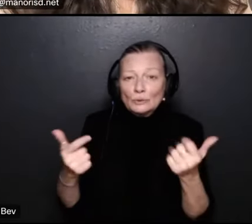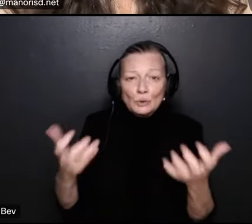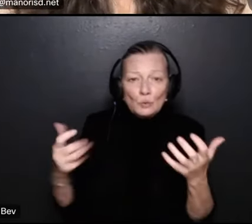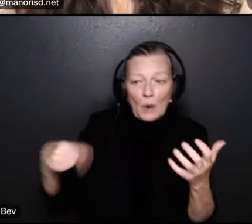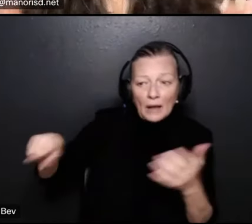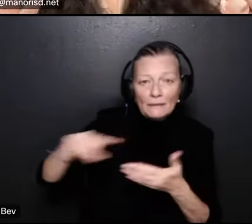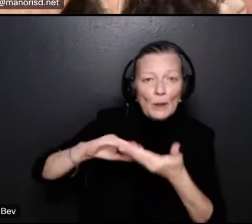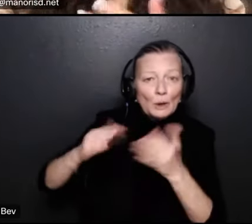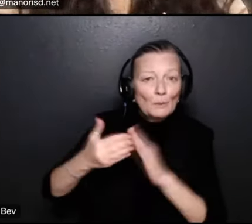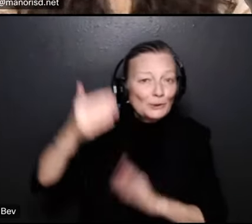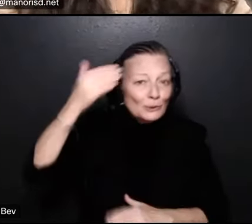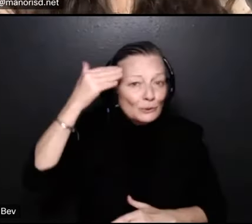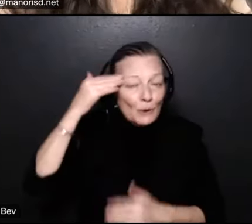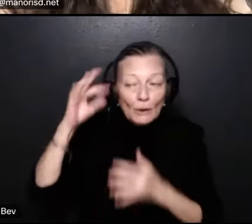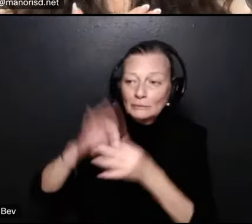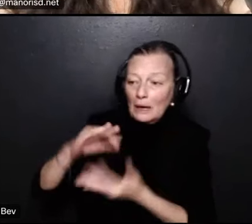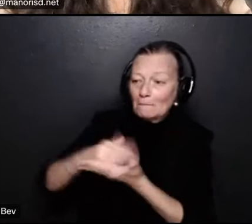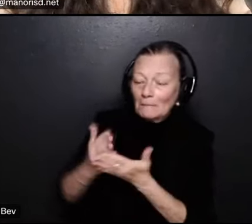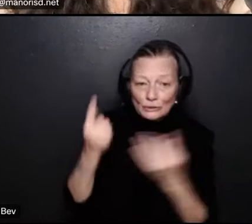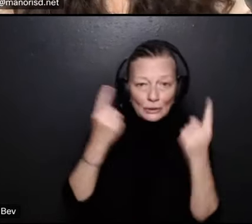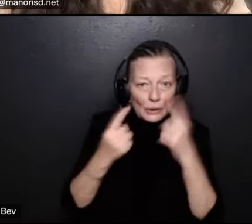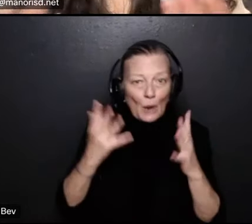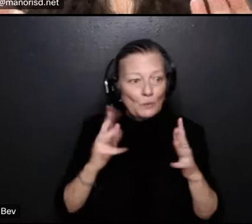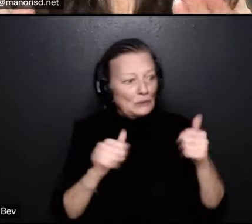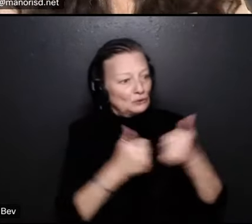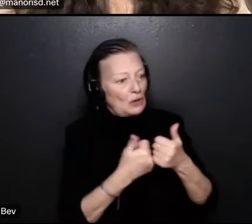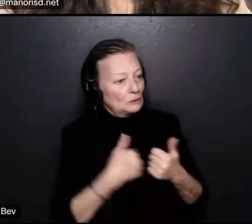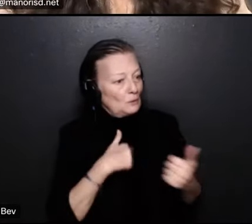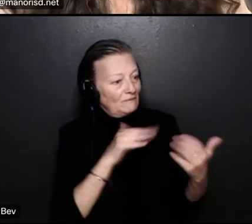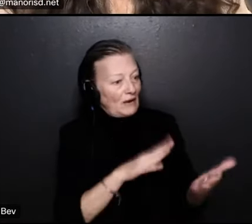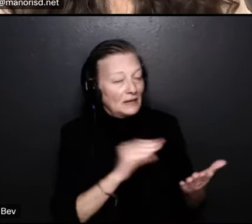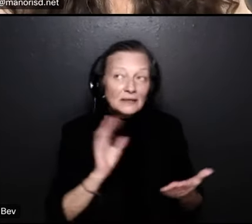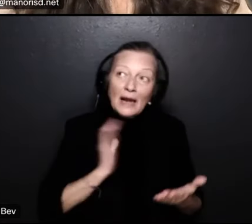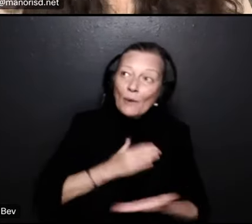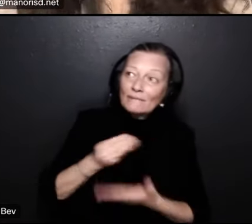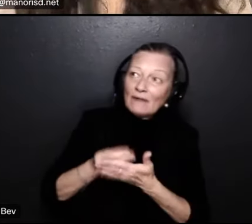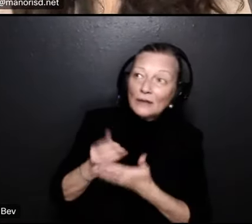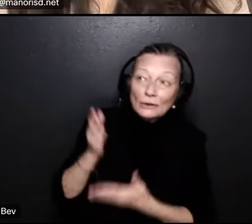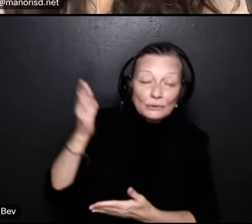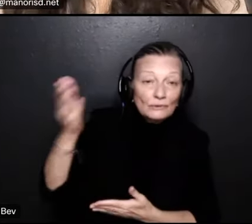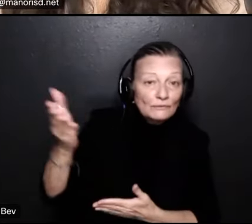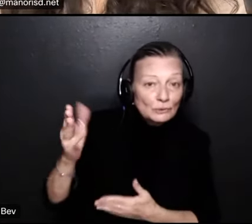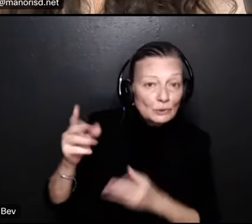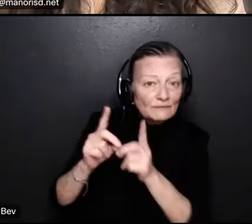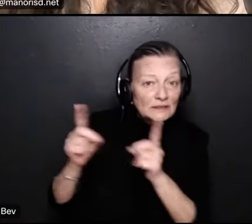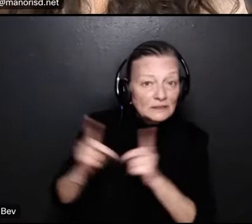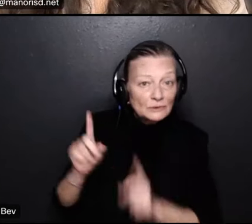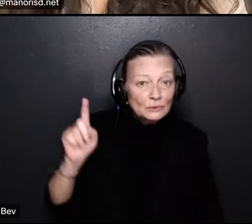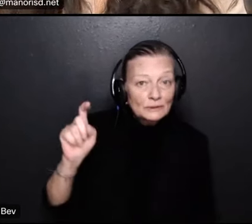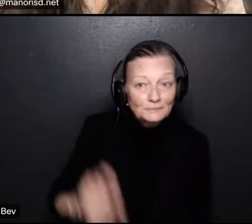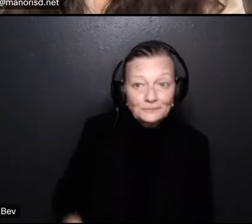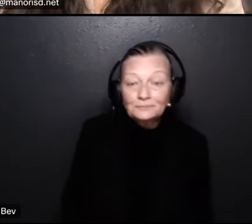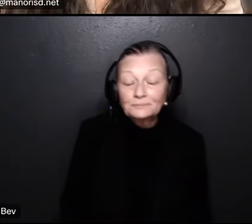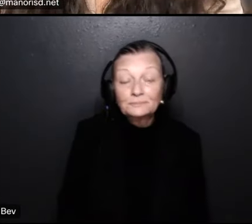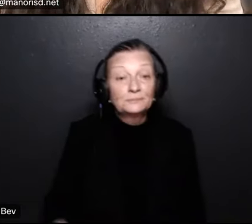community to know about the budget considerations and the challenges we face and the financial future of our district i i think the most